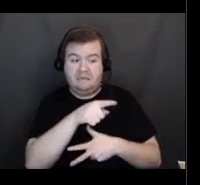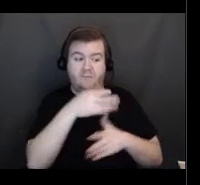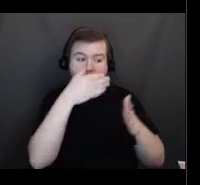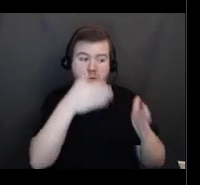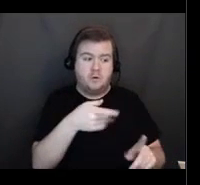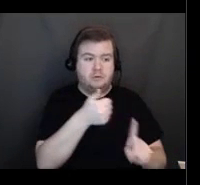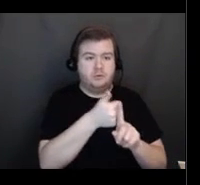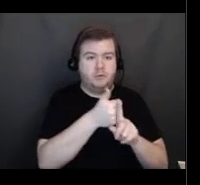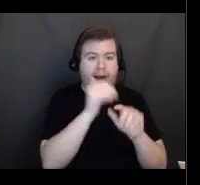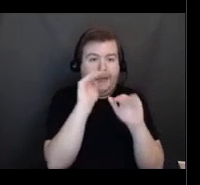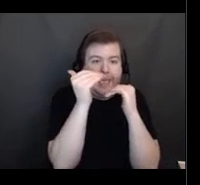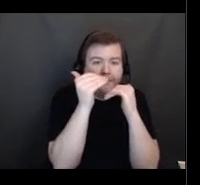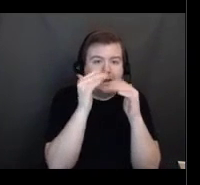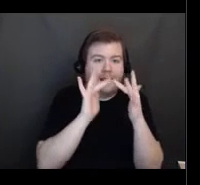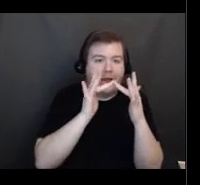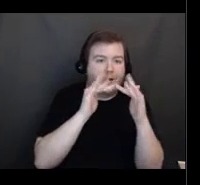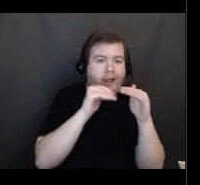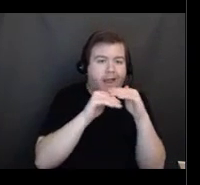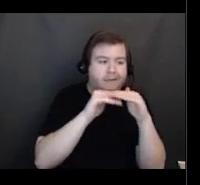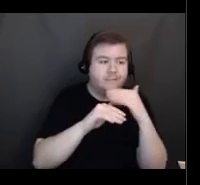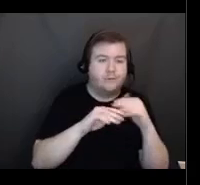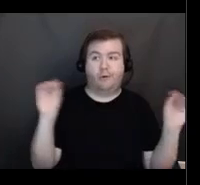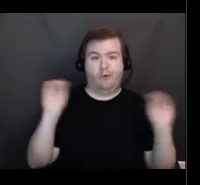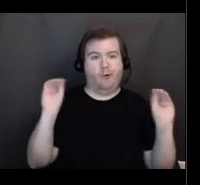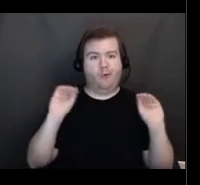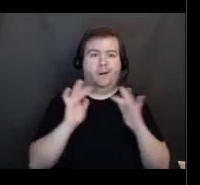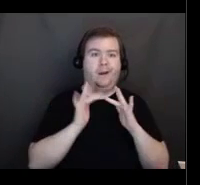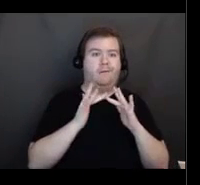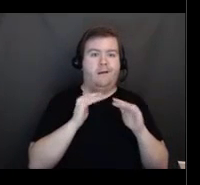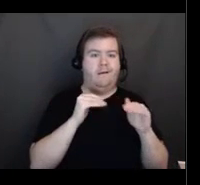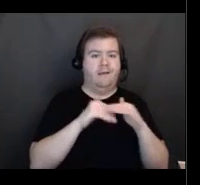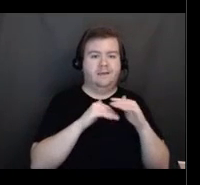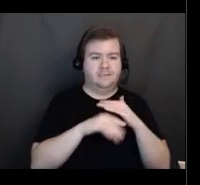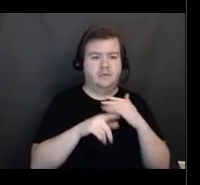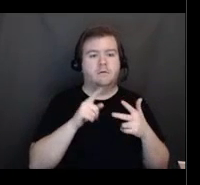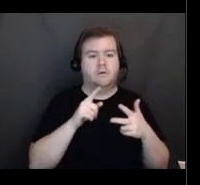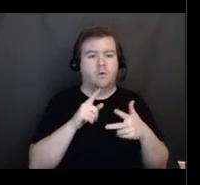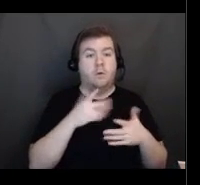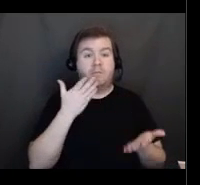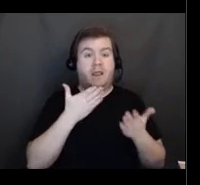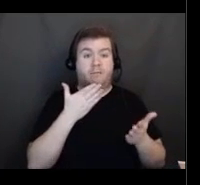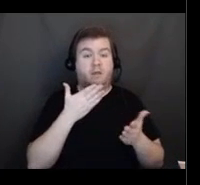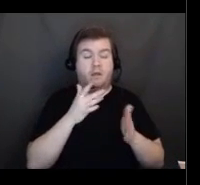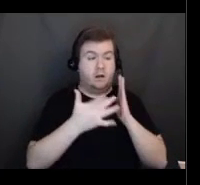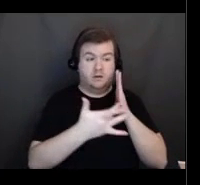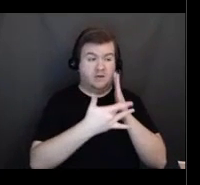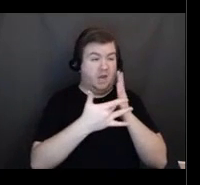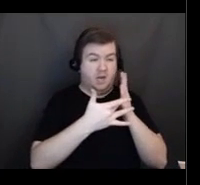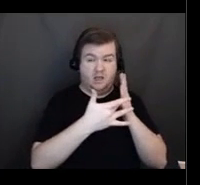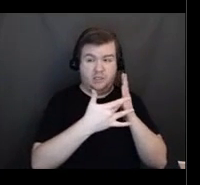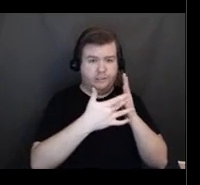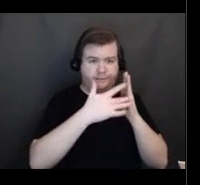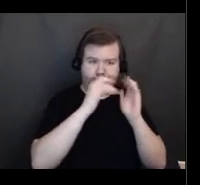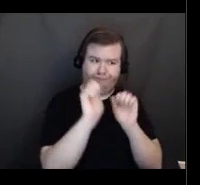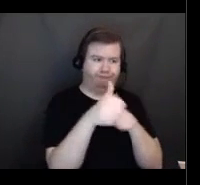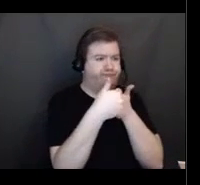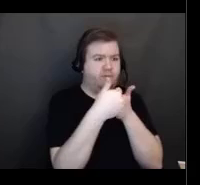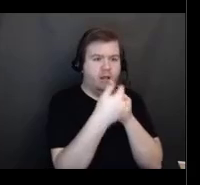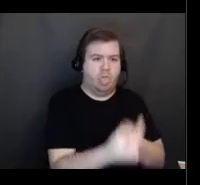or are challenged by the process of self scheduling online. You can call the VAL at 1